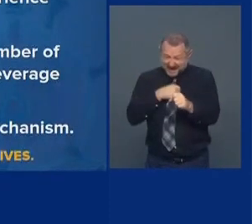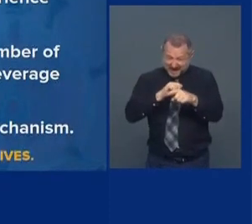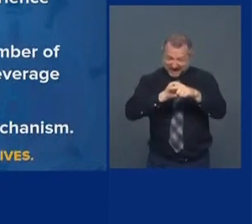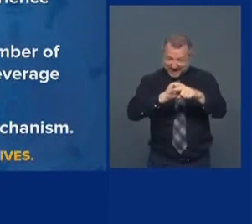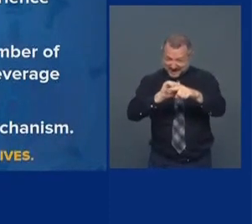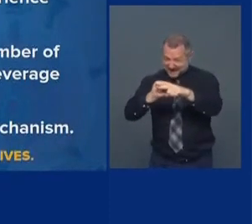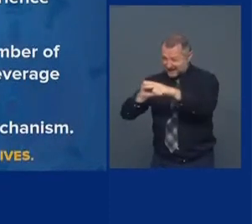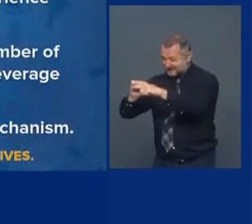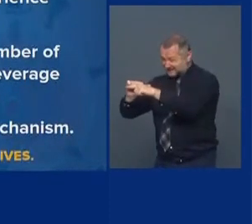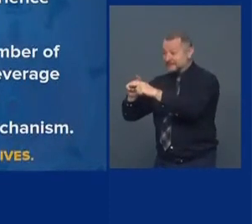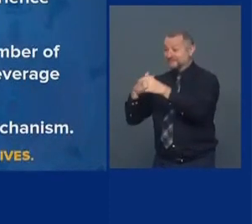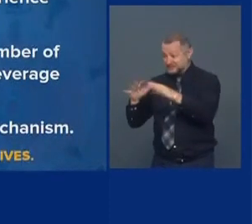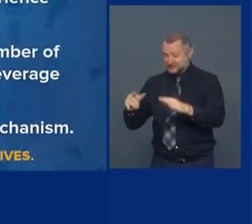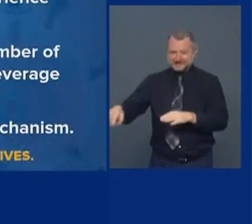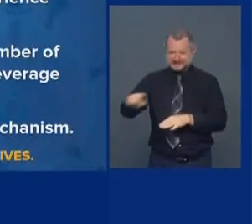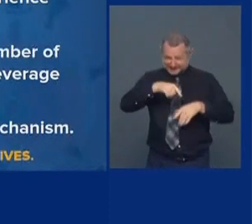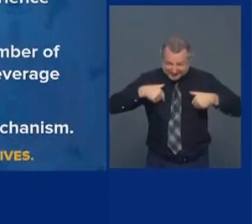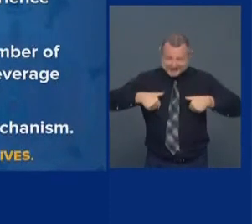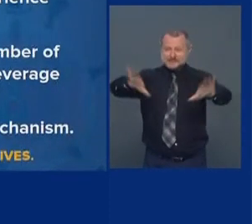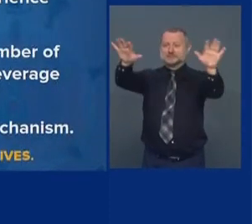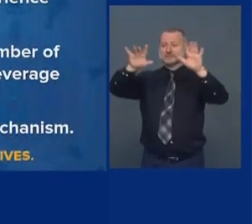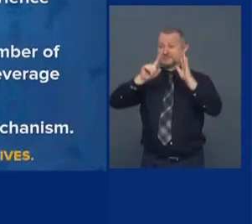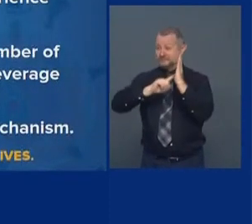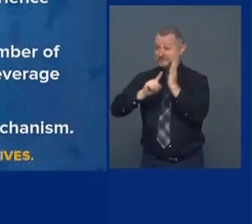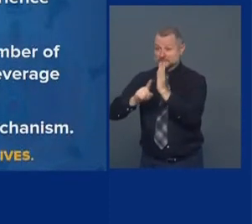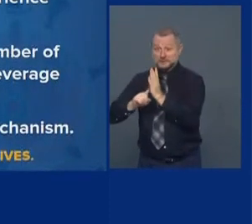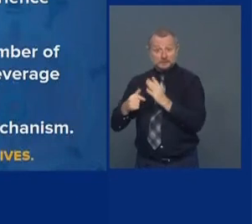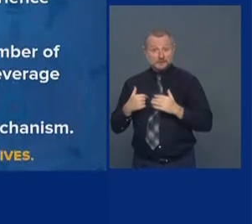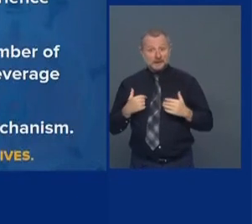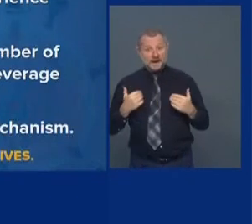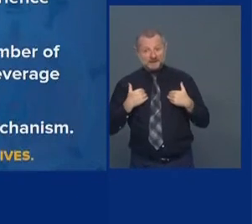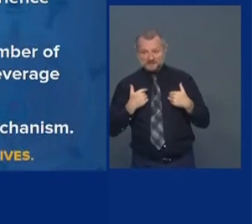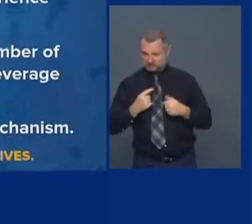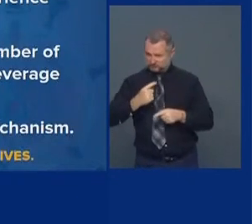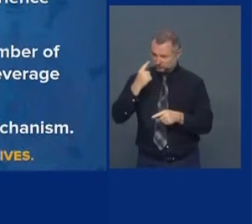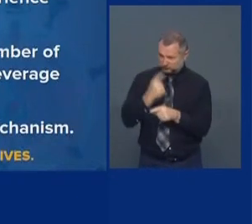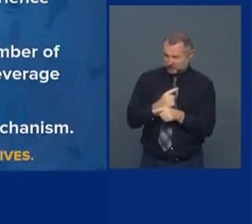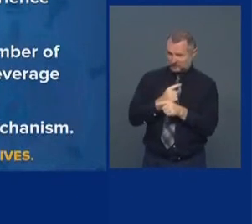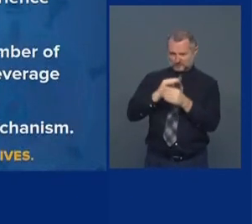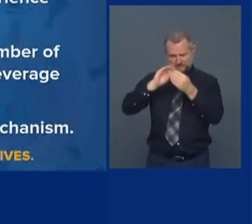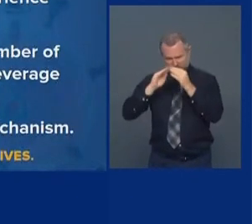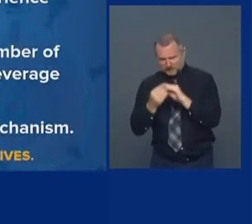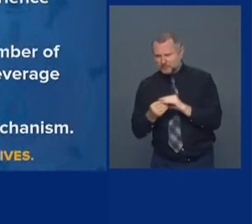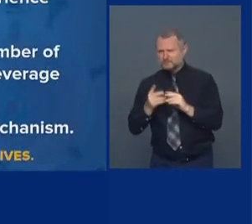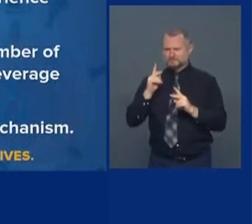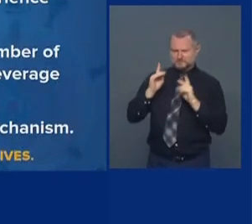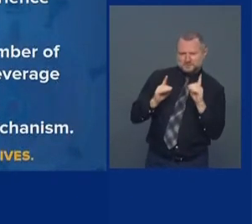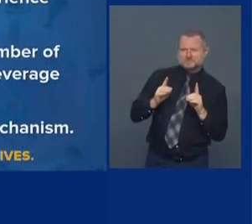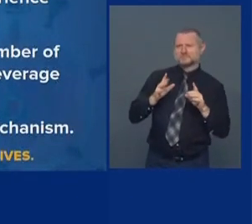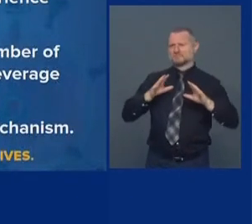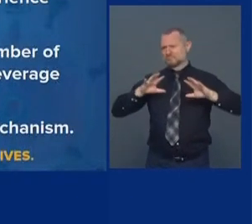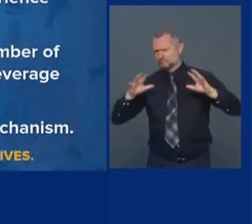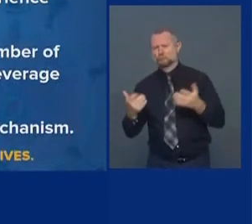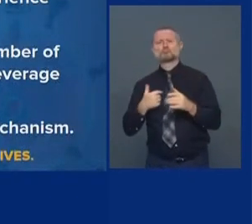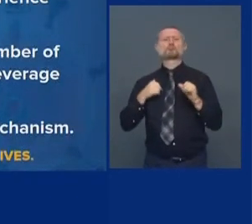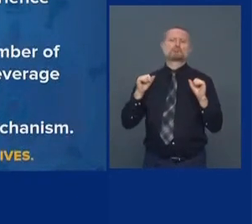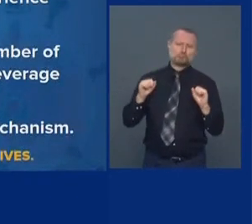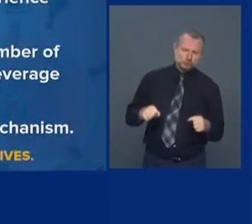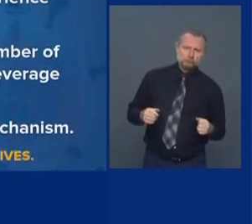If we have the enforcement mechanism in place, then we can talk about opening restaurants.